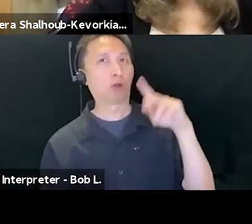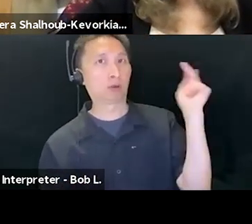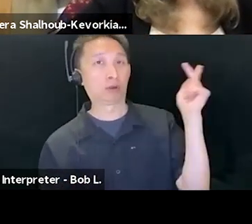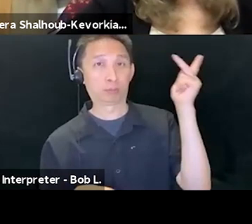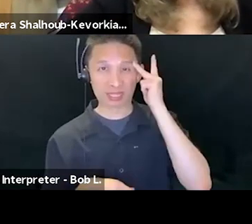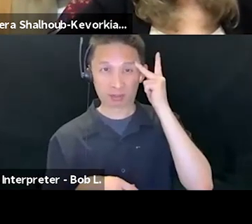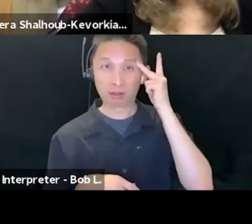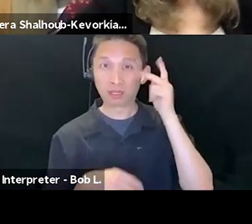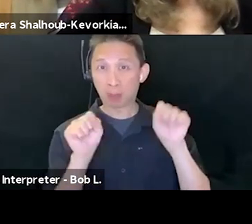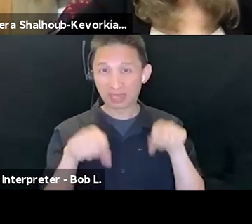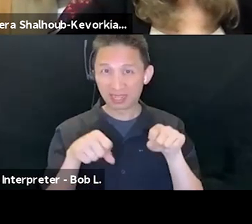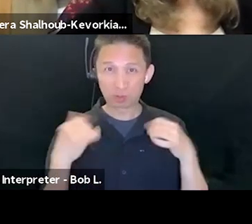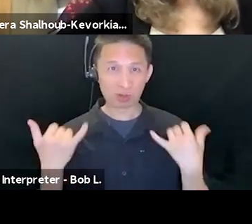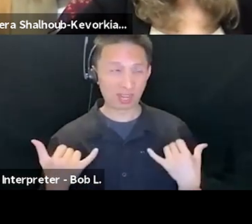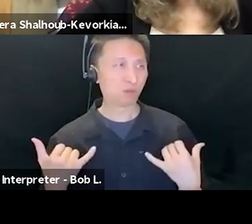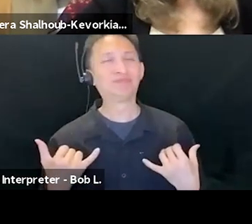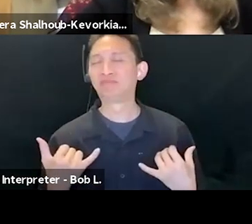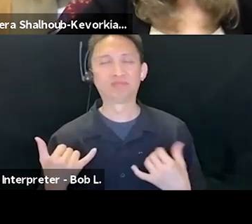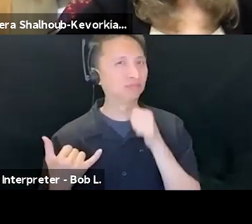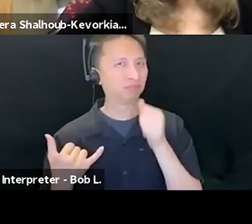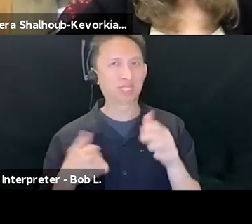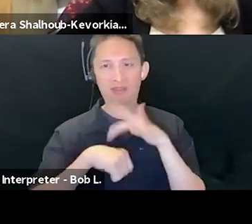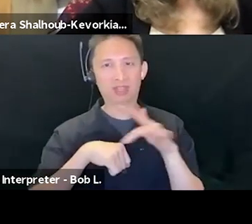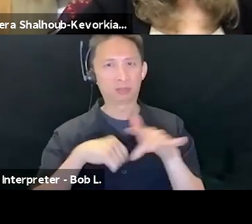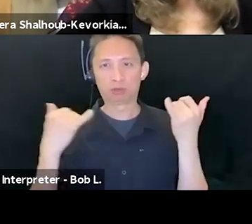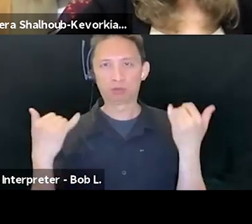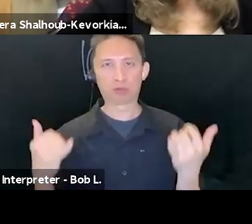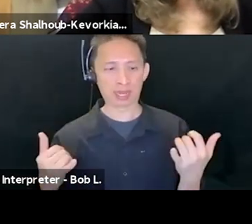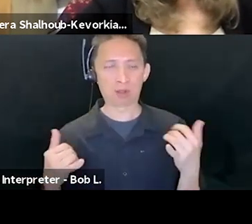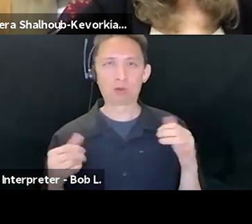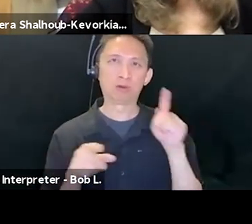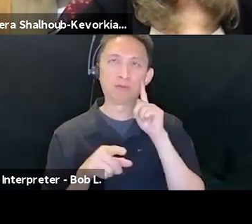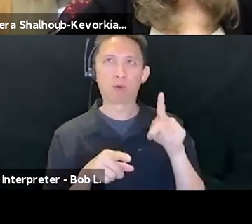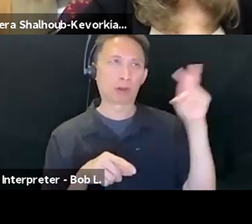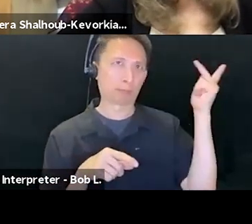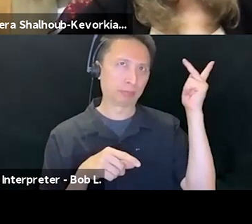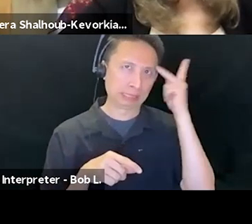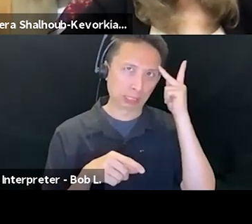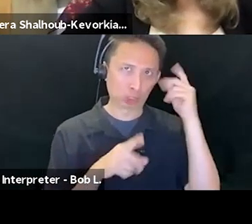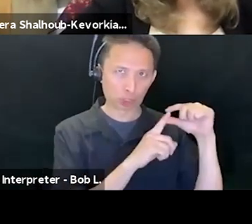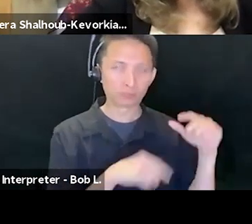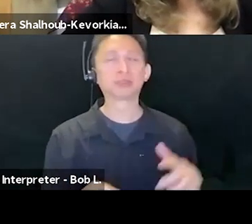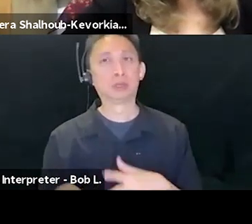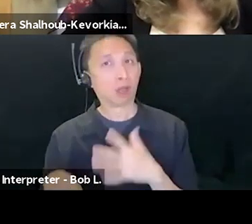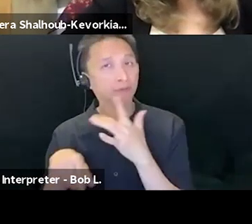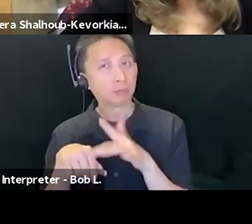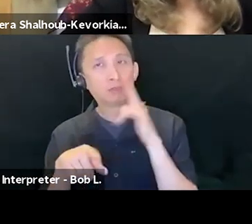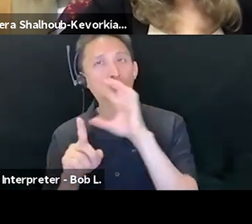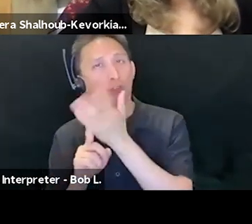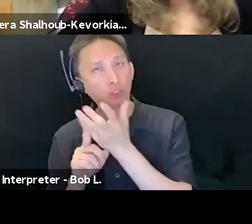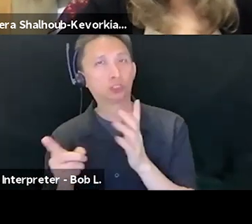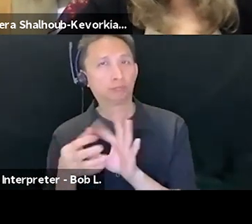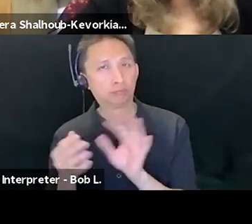there is as, as available for us in political terms as it is in literary or cultural terms. I hope that makes sense. That does.